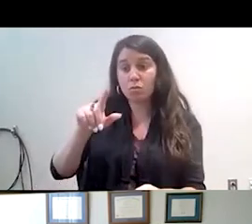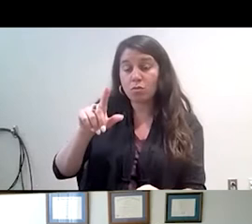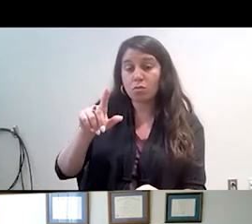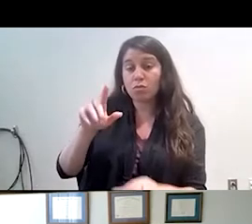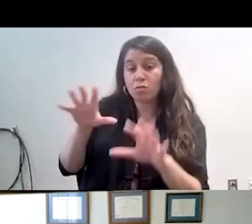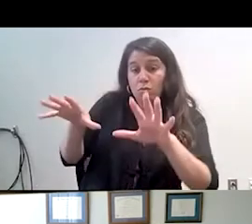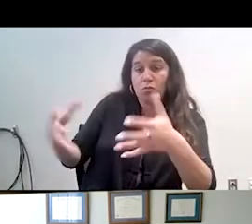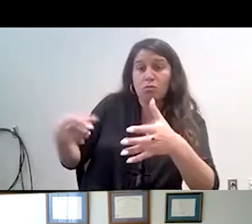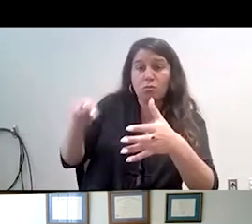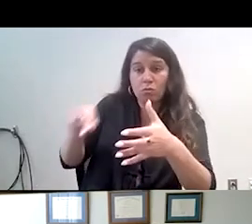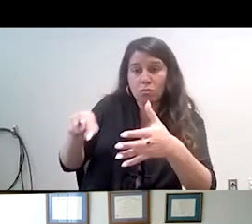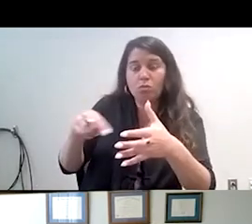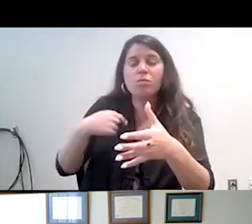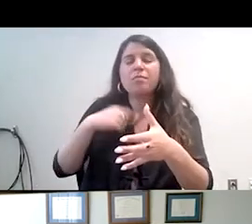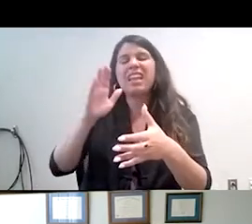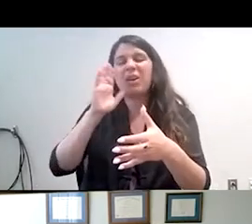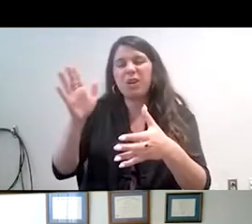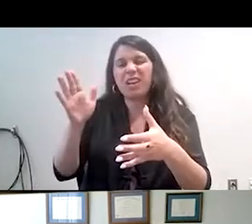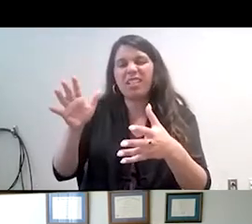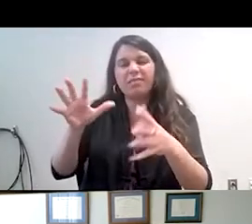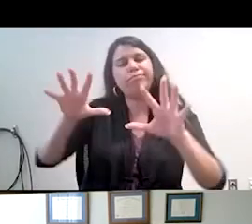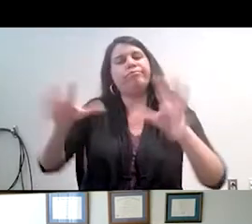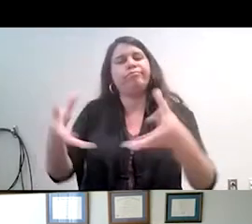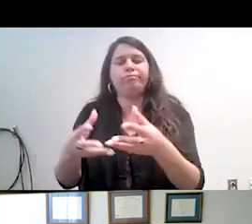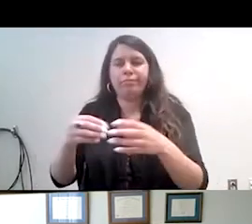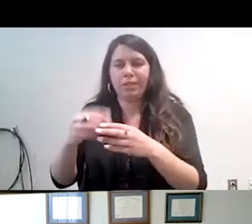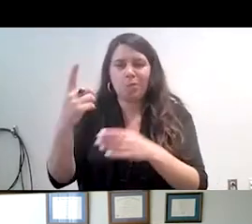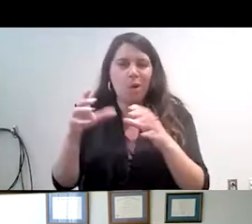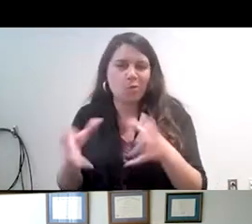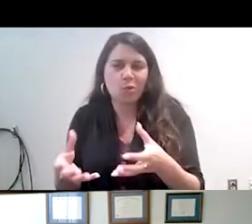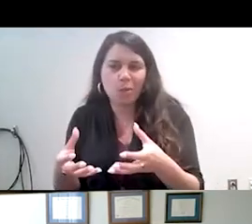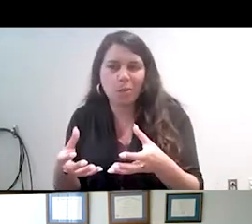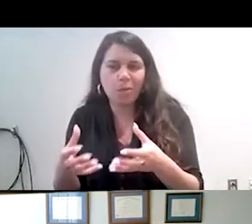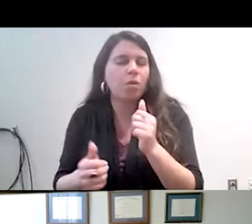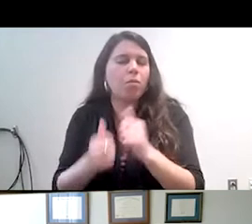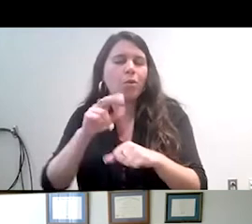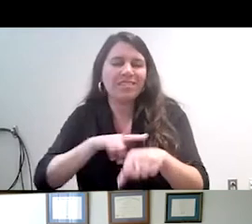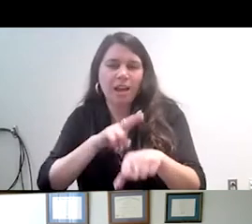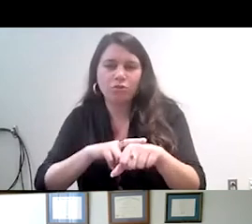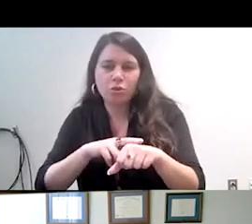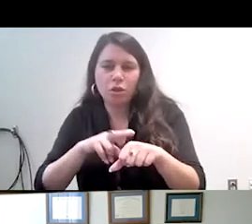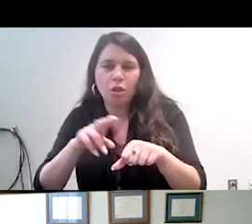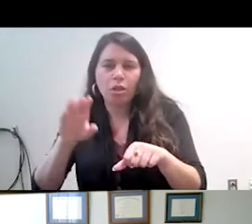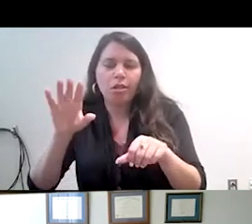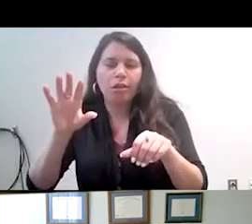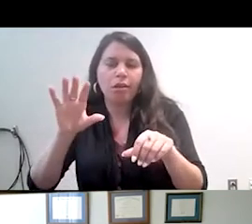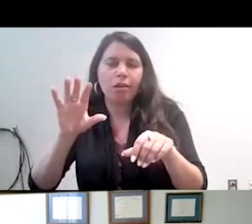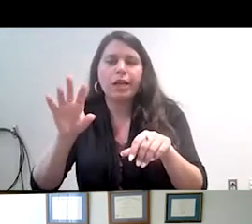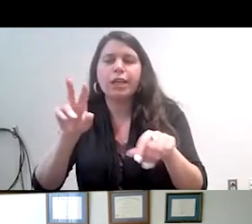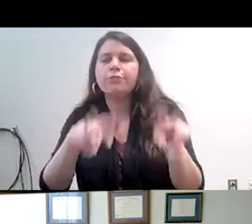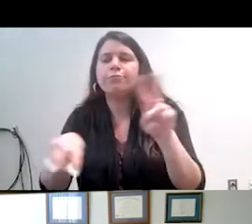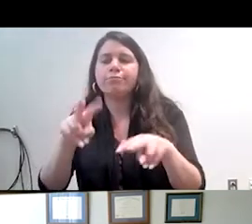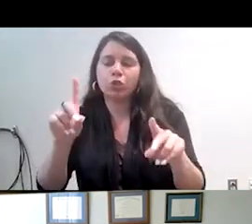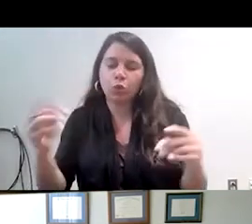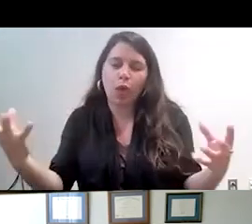but mostly I will be lumping everyone together. A lot of the natural samples that look at Latino mental health lump everyone